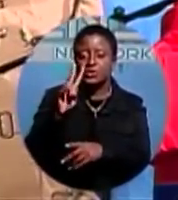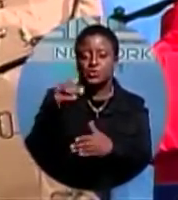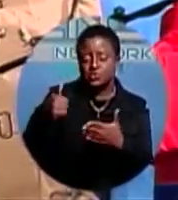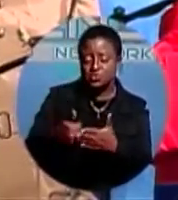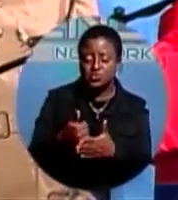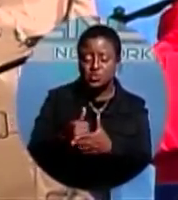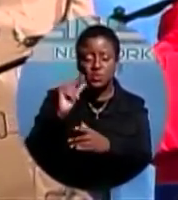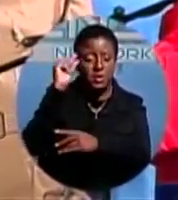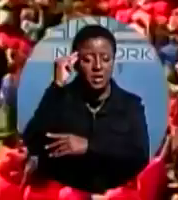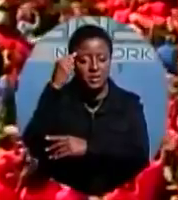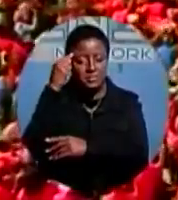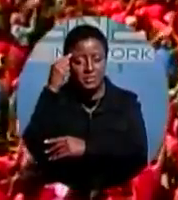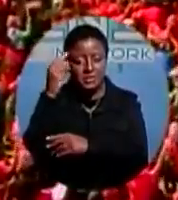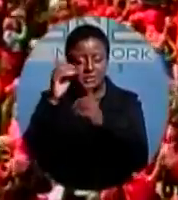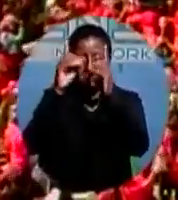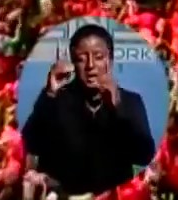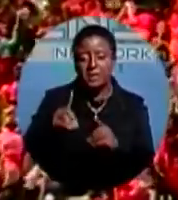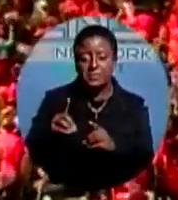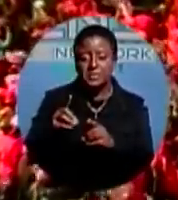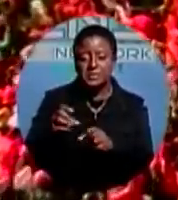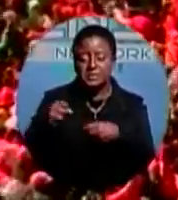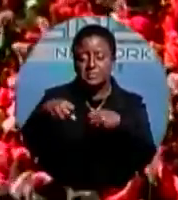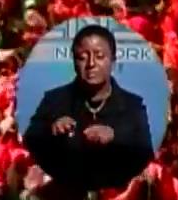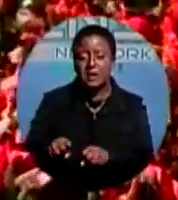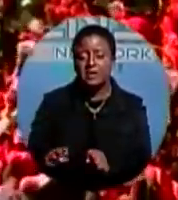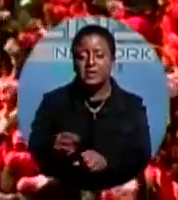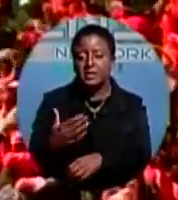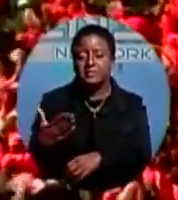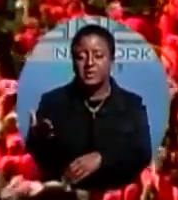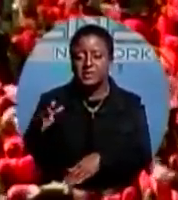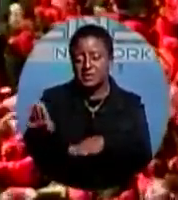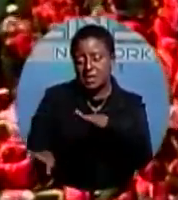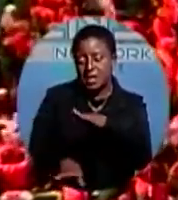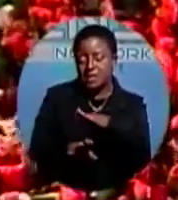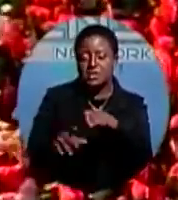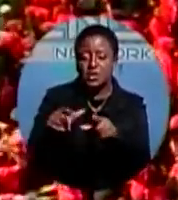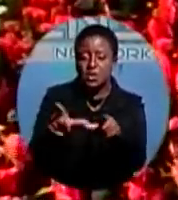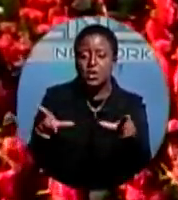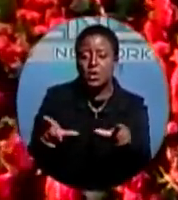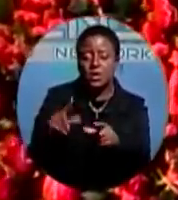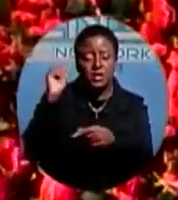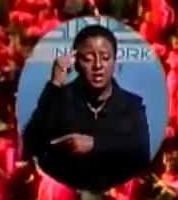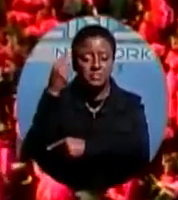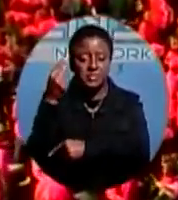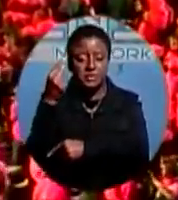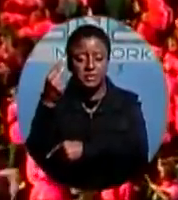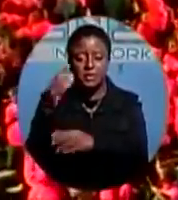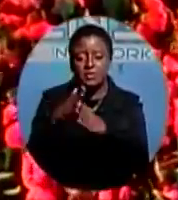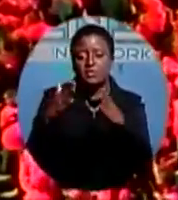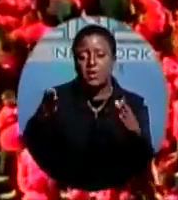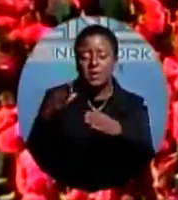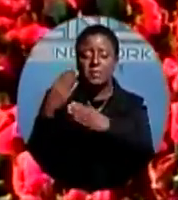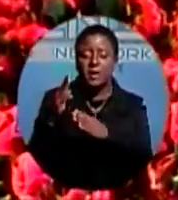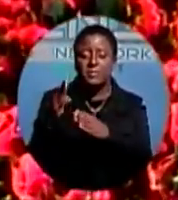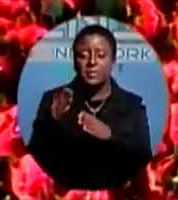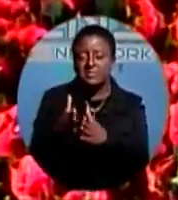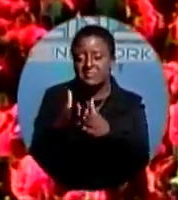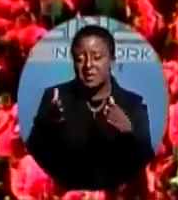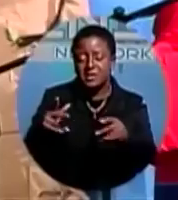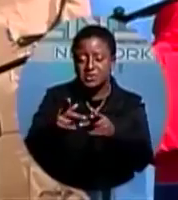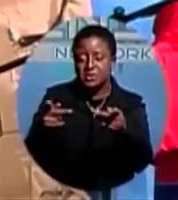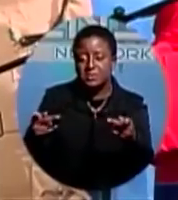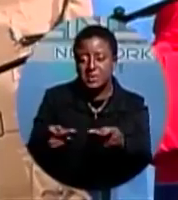will be moved to the island, Maritime Affairs and the Department of Local Government. Grand Bahama would also become a major hub in the Bahamas for marine and maritime